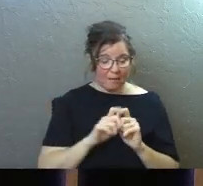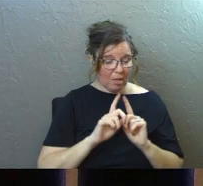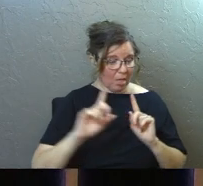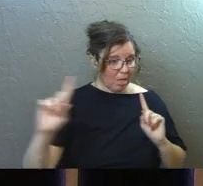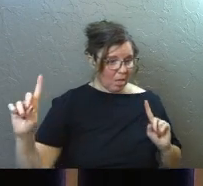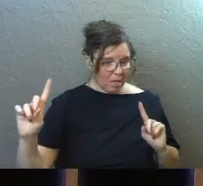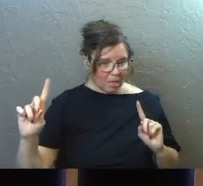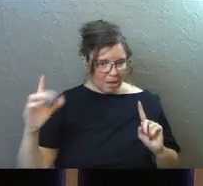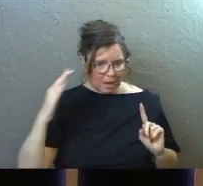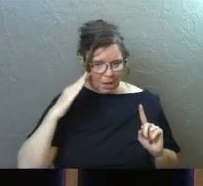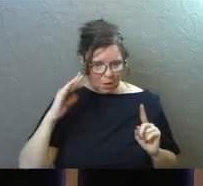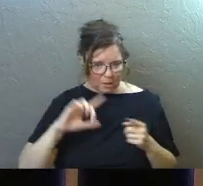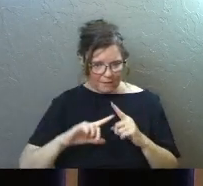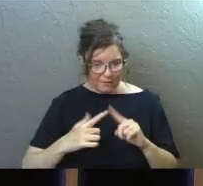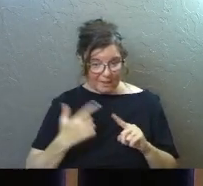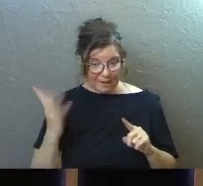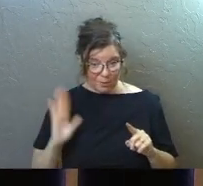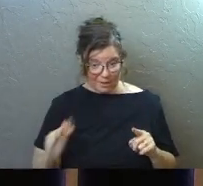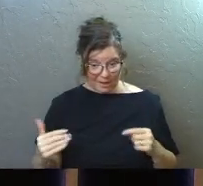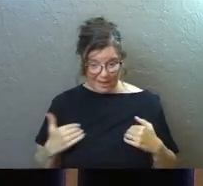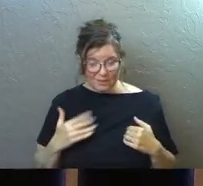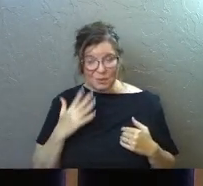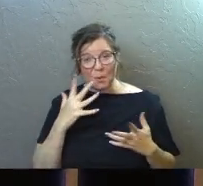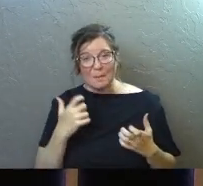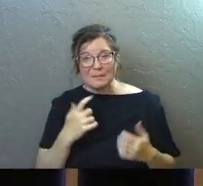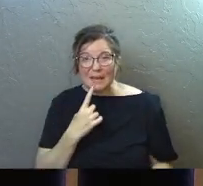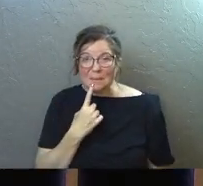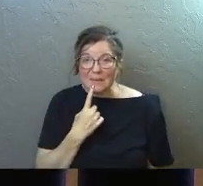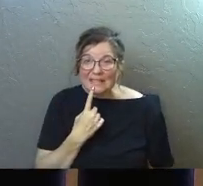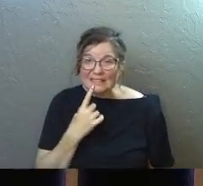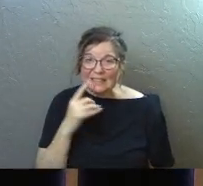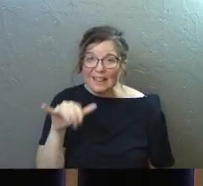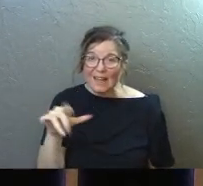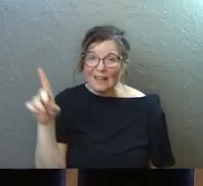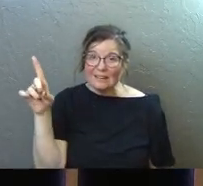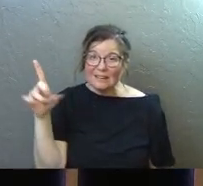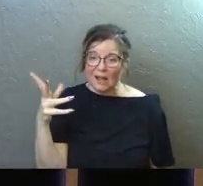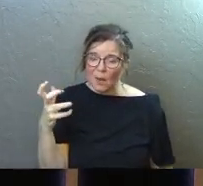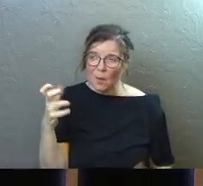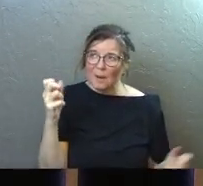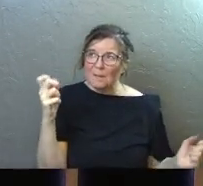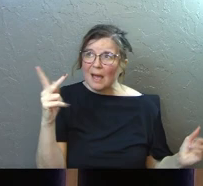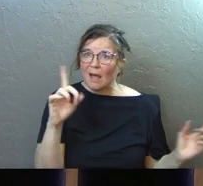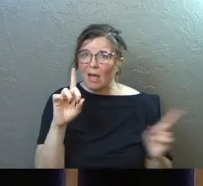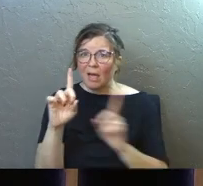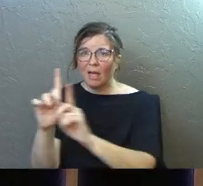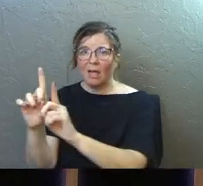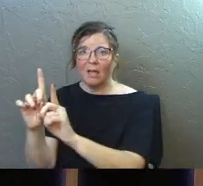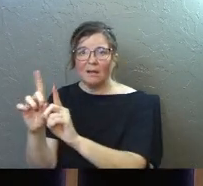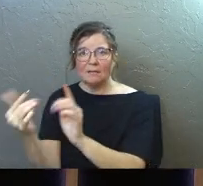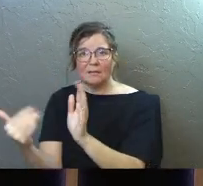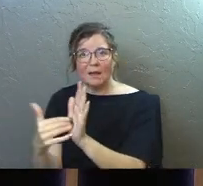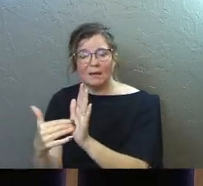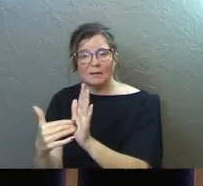friendship, guys, and I know the friendship that we used to have, do you know how much I miss it? And I want to get back to it.